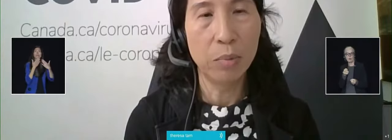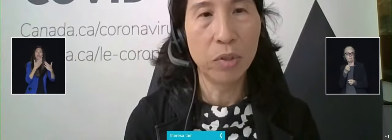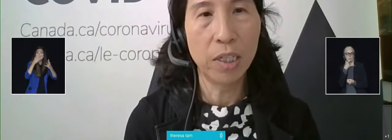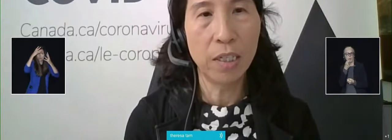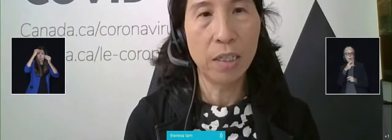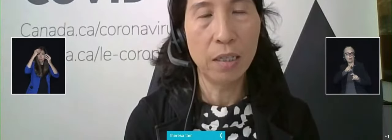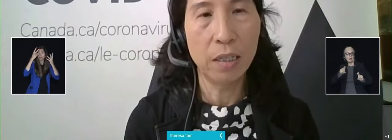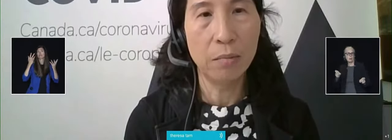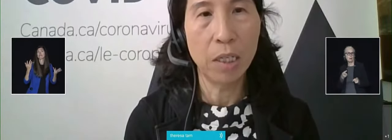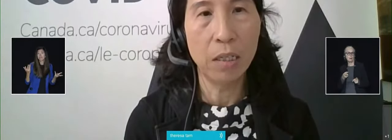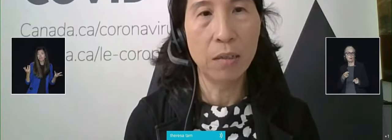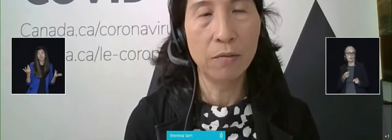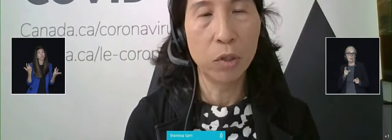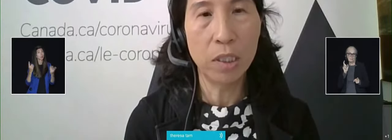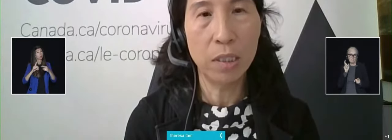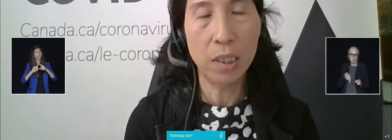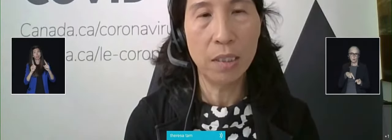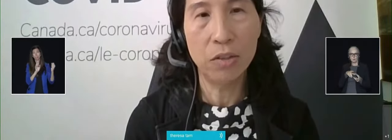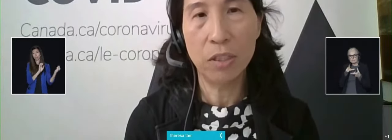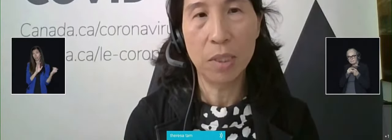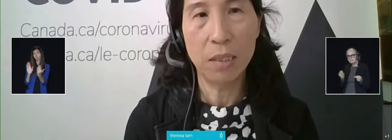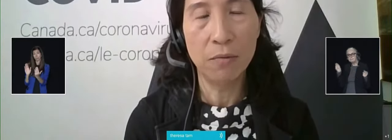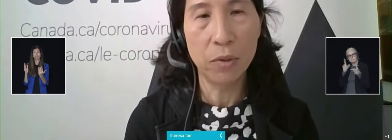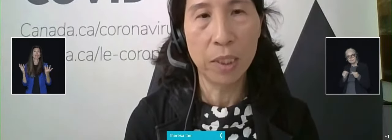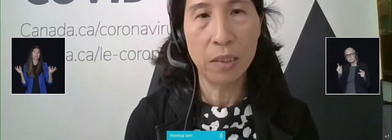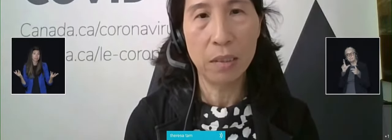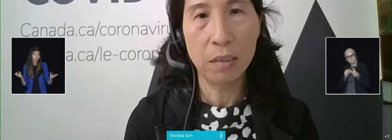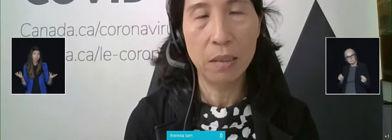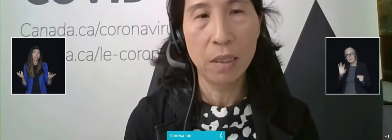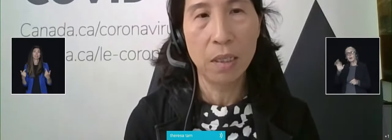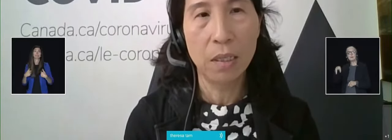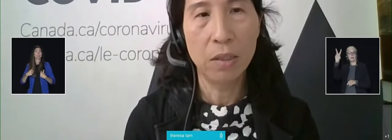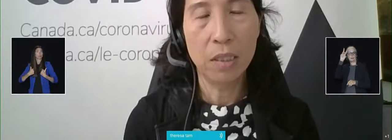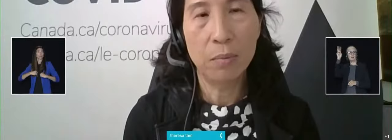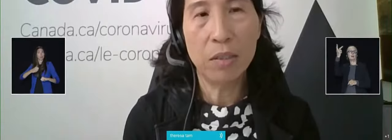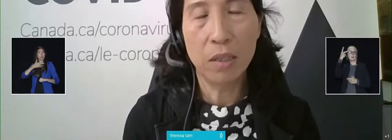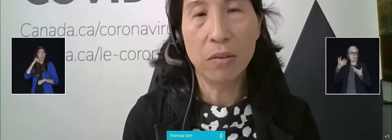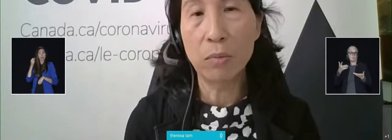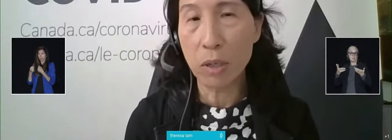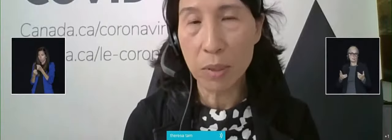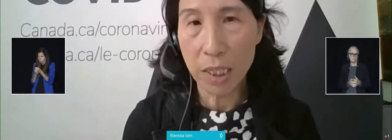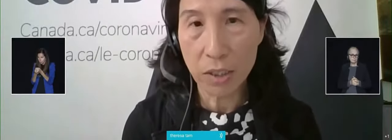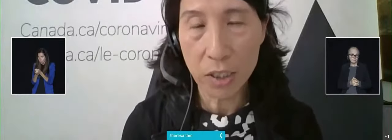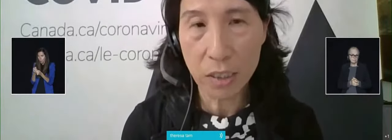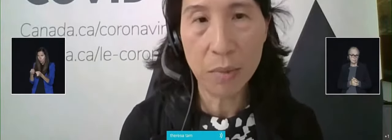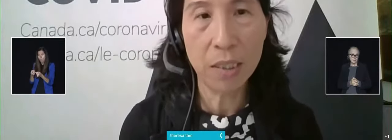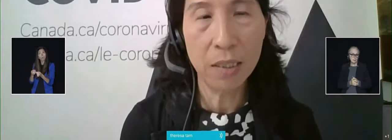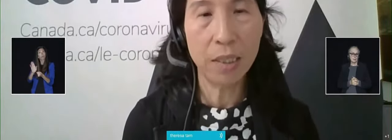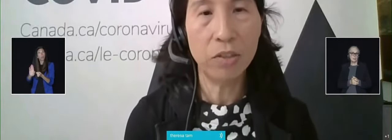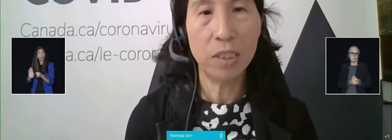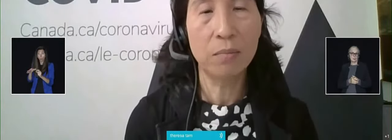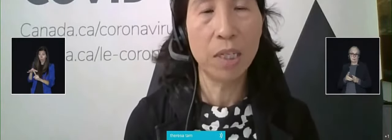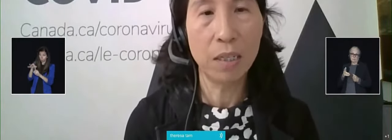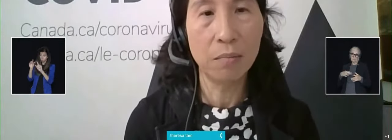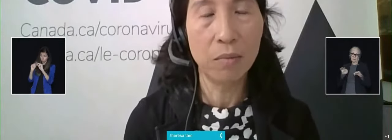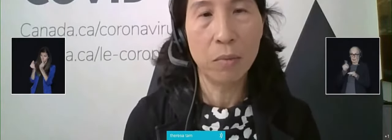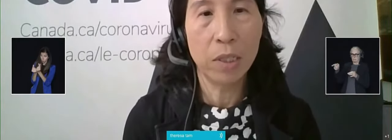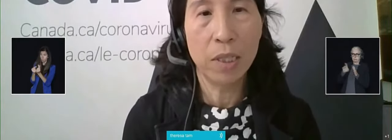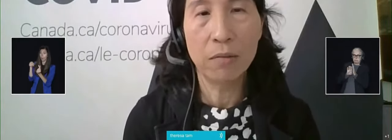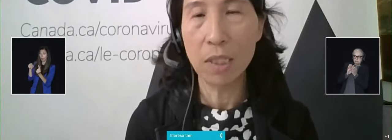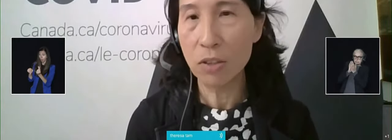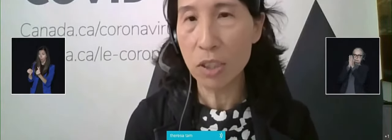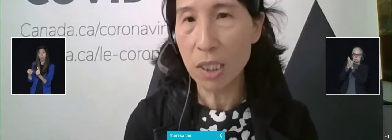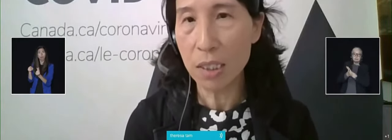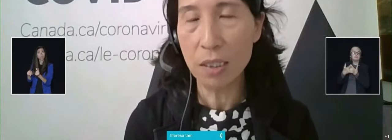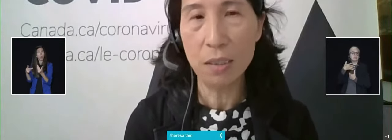supporting other voices, leadership and influences who can speak to their own population because they're trusted by them,